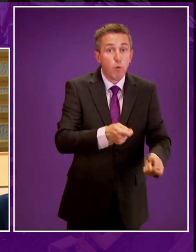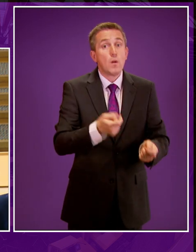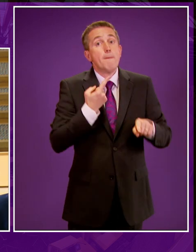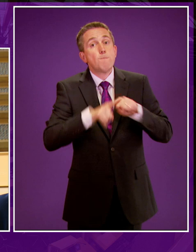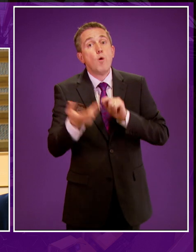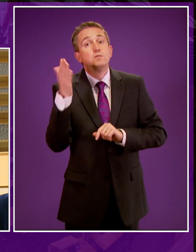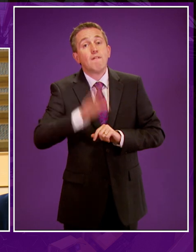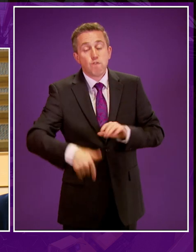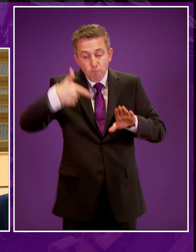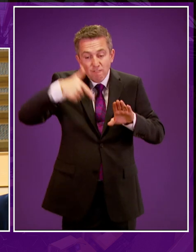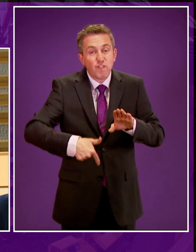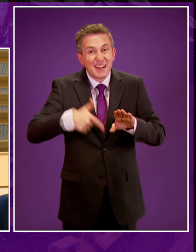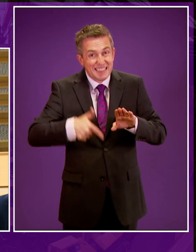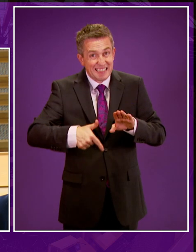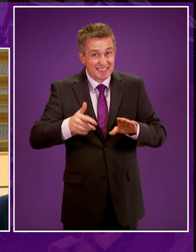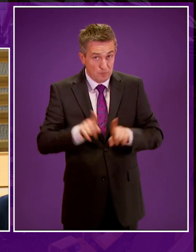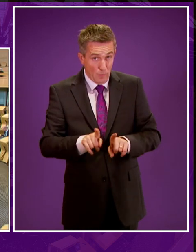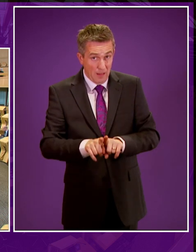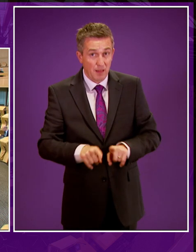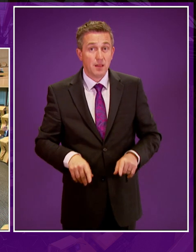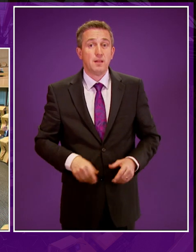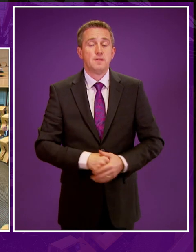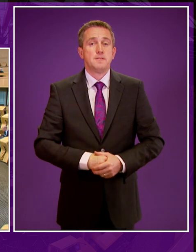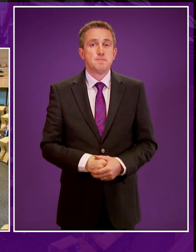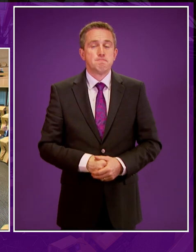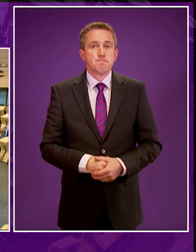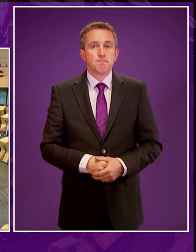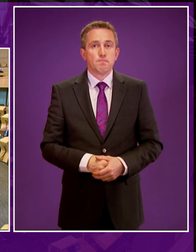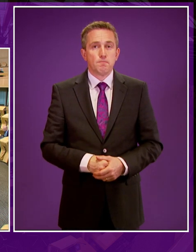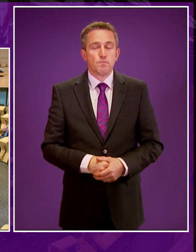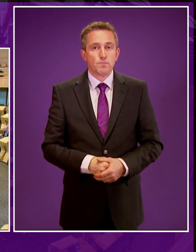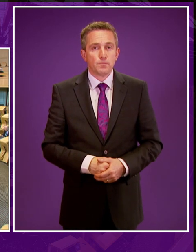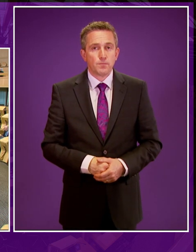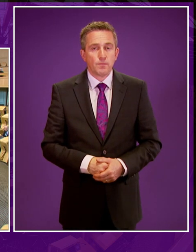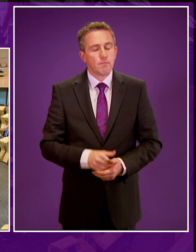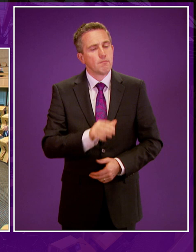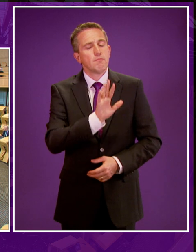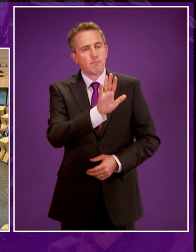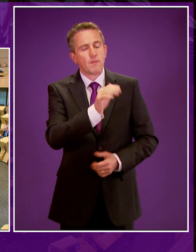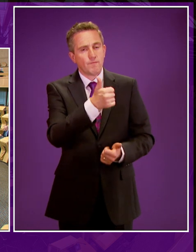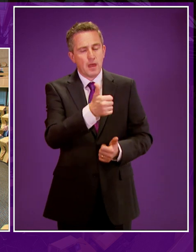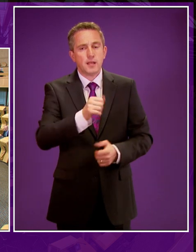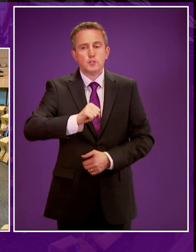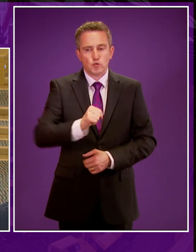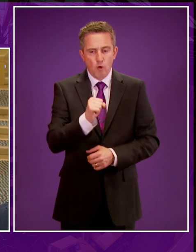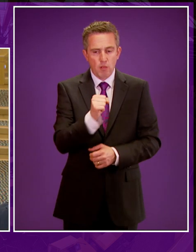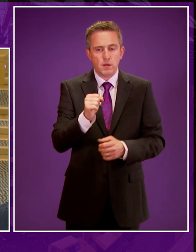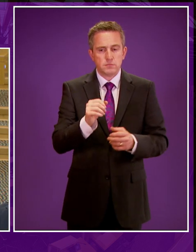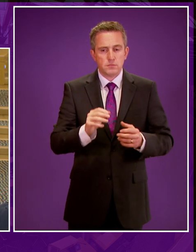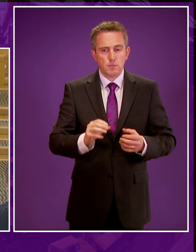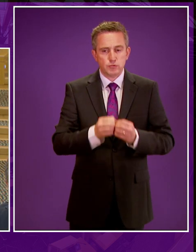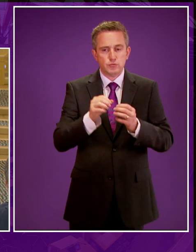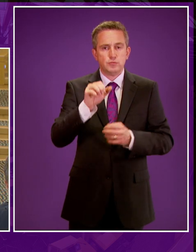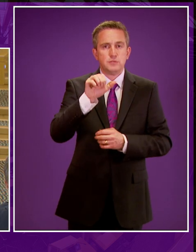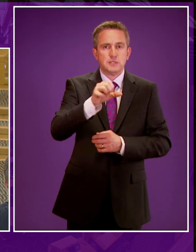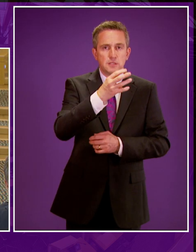coming from elsewhere. I will give away to the Minister. Paul Wheelhouse. Thank you to Mother Fraser for taking my intervention. If we leave aside the fact that Scotland produces 63%